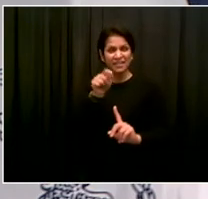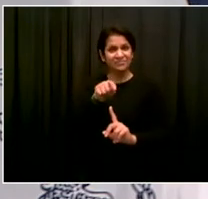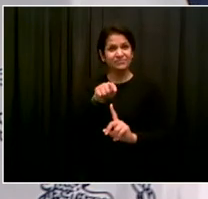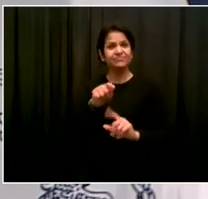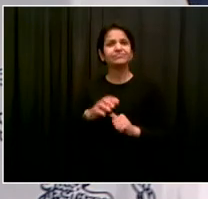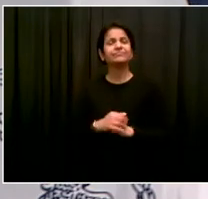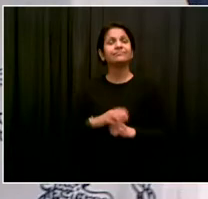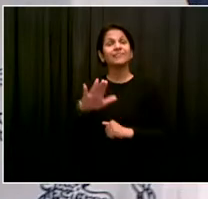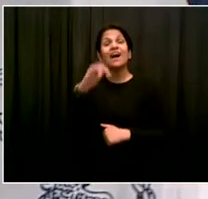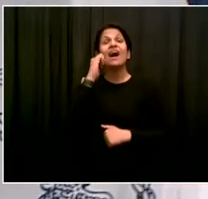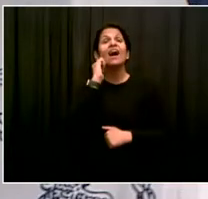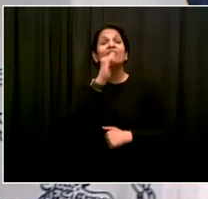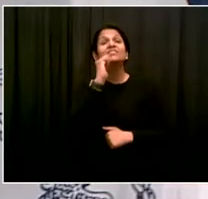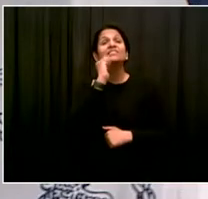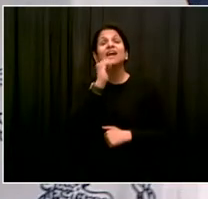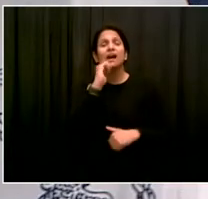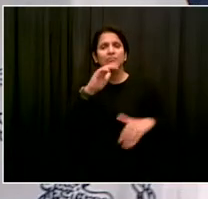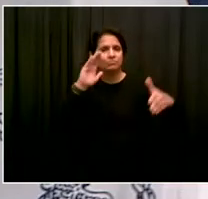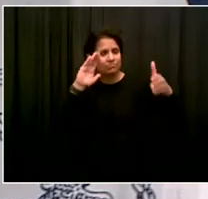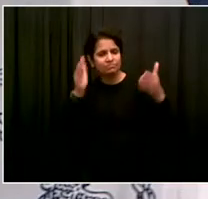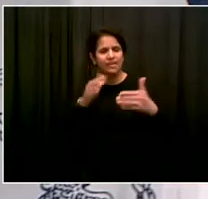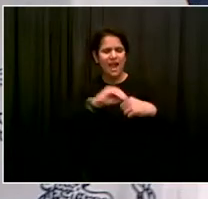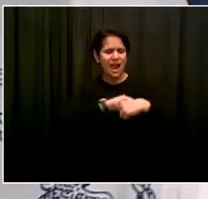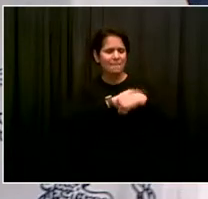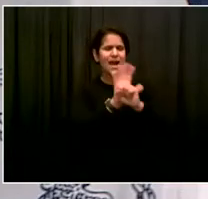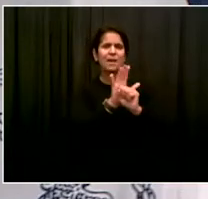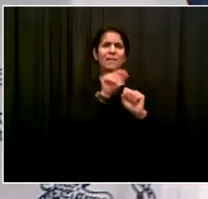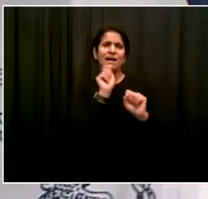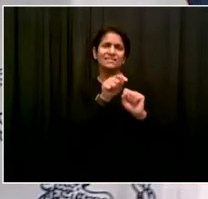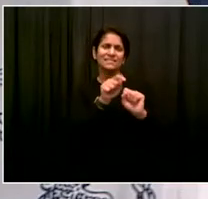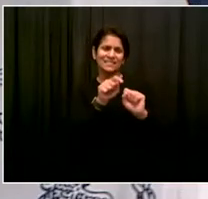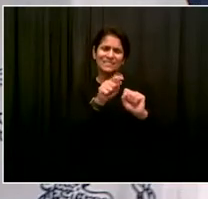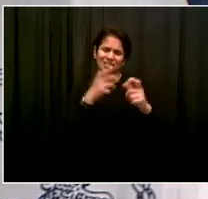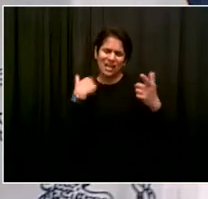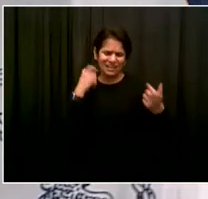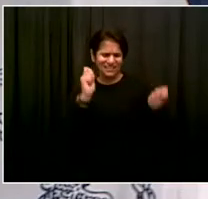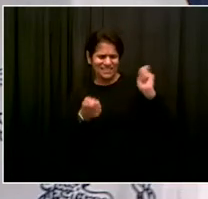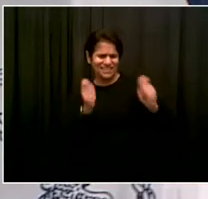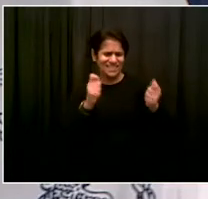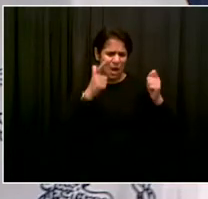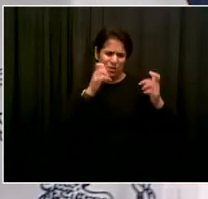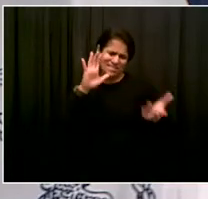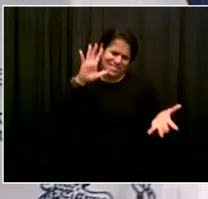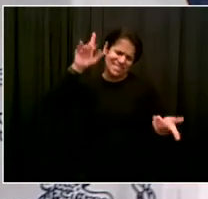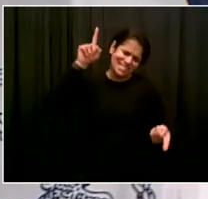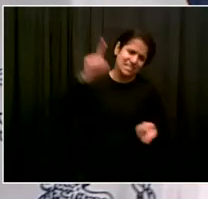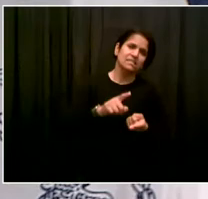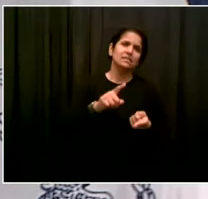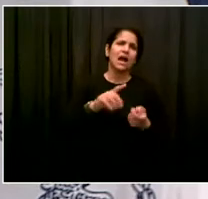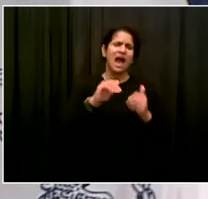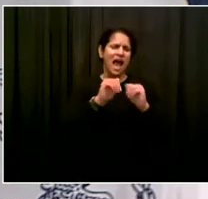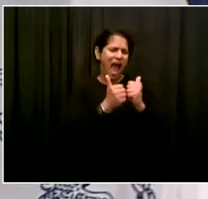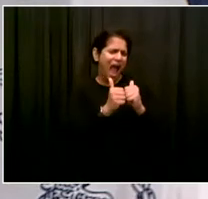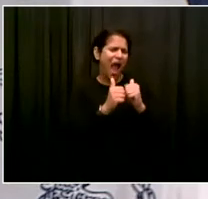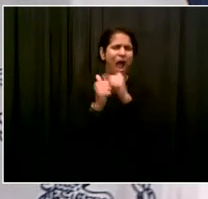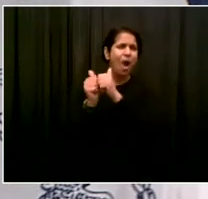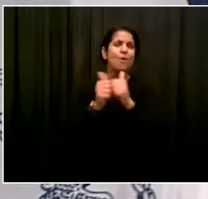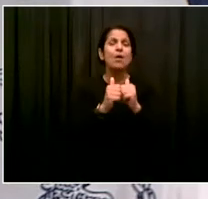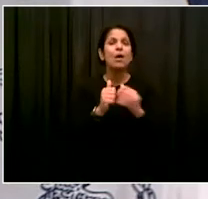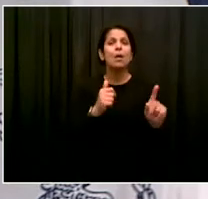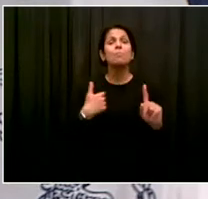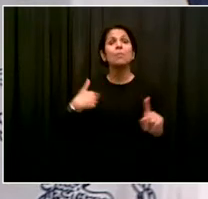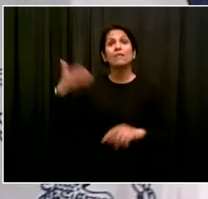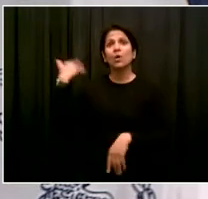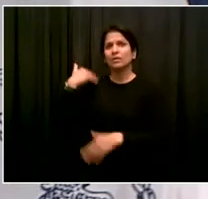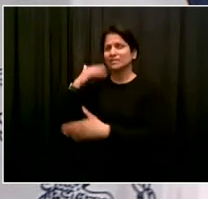and going back and seeing what we can restart. So, I appreciate this question, because it's something we need to focus on. I do